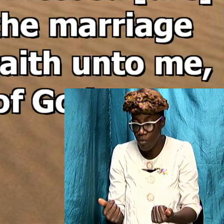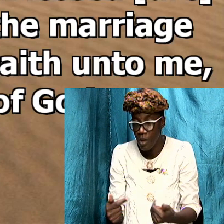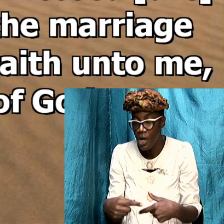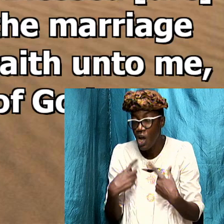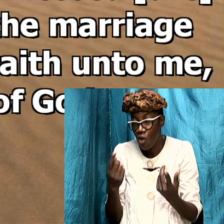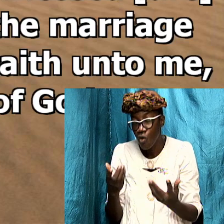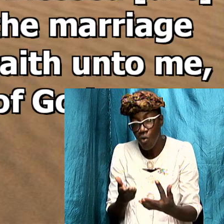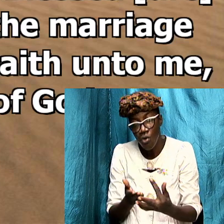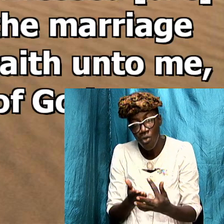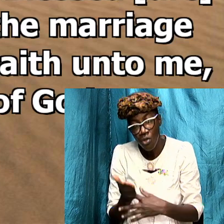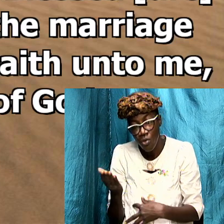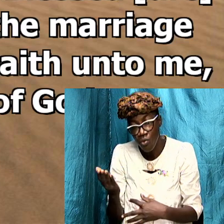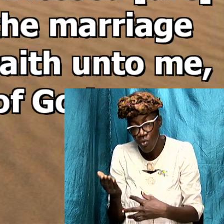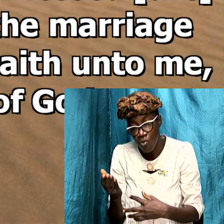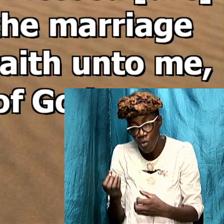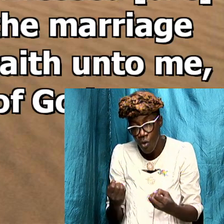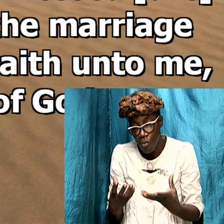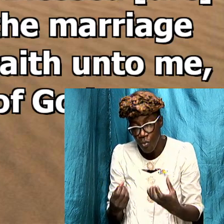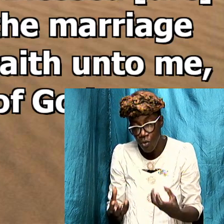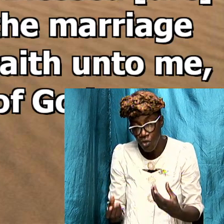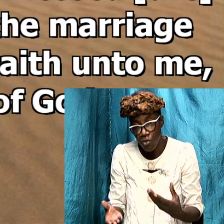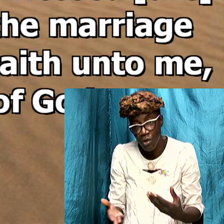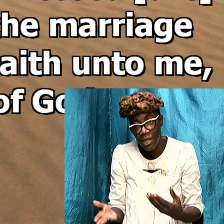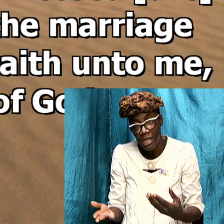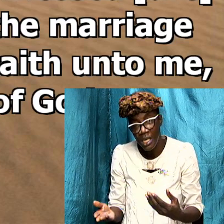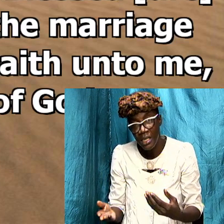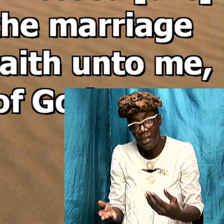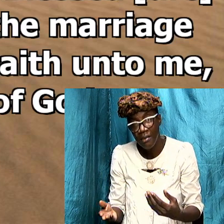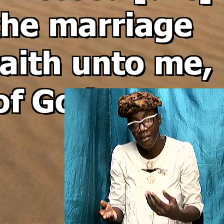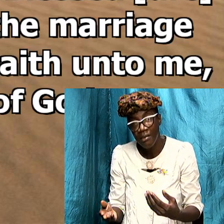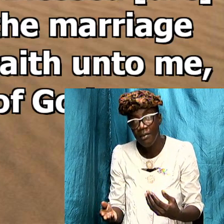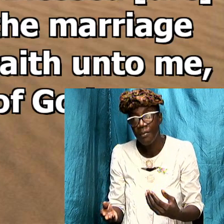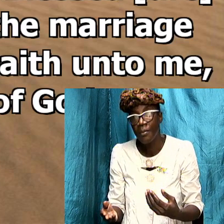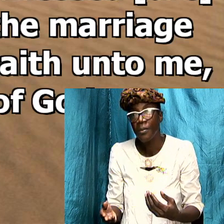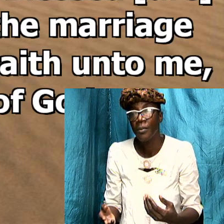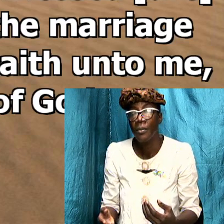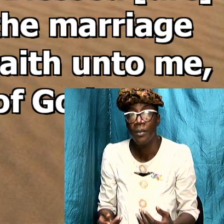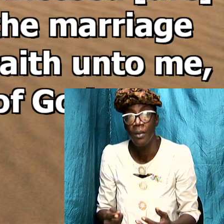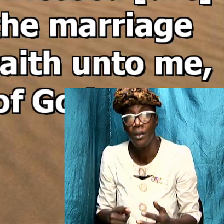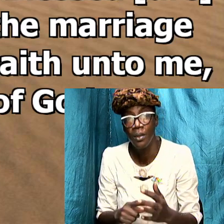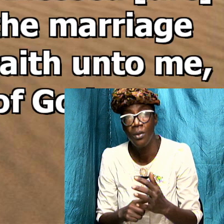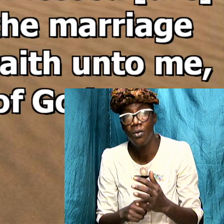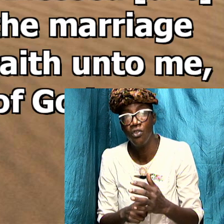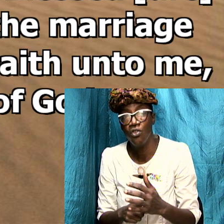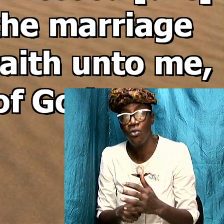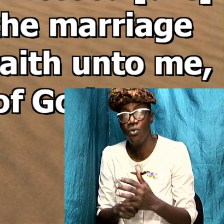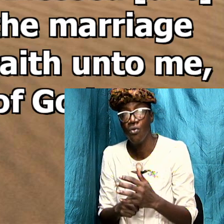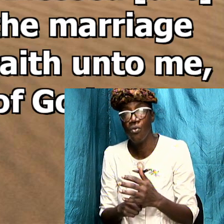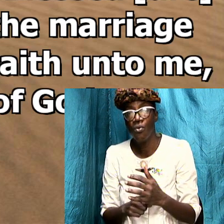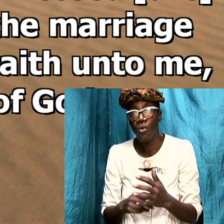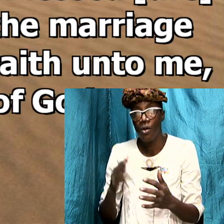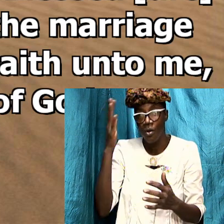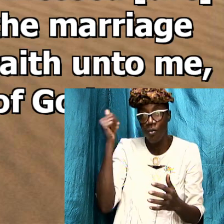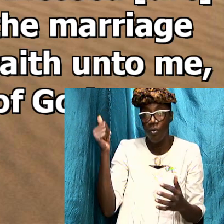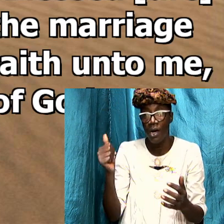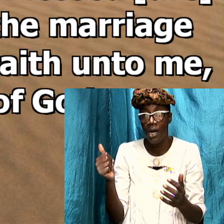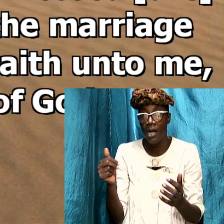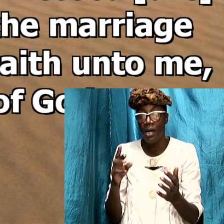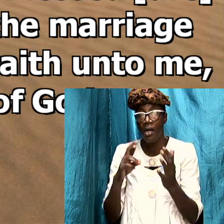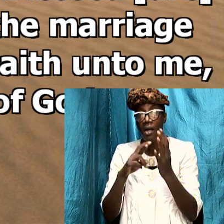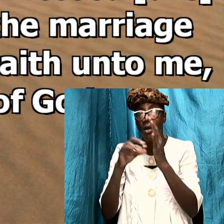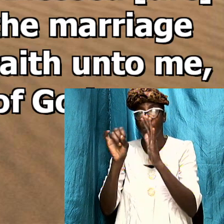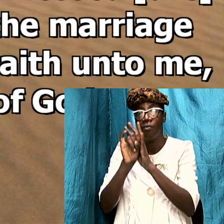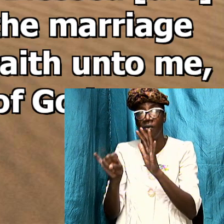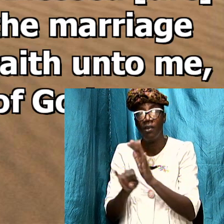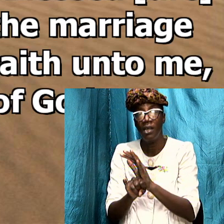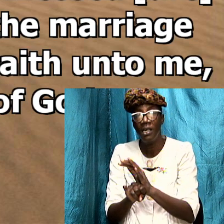go through a number of things to outline why the book of revelation is not a